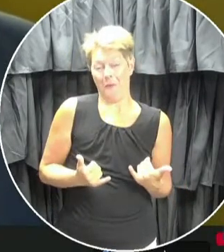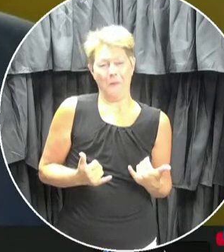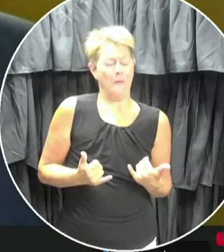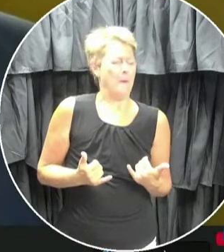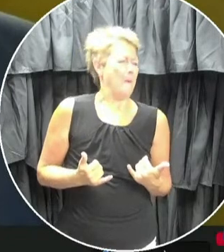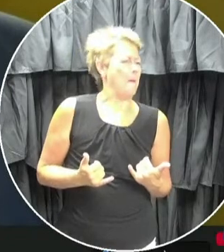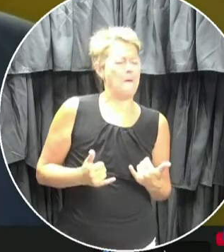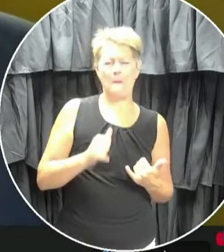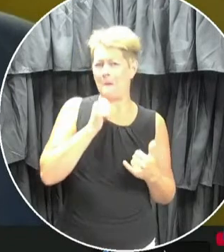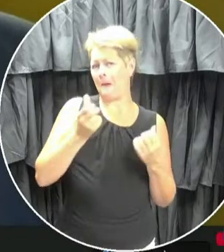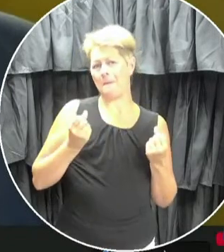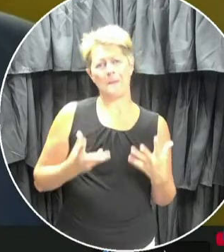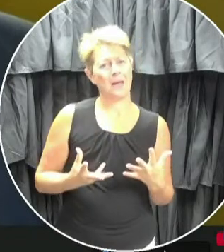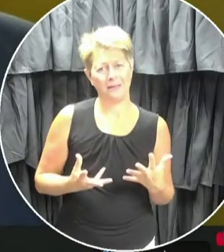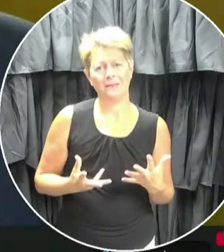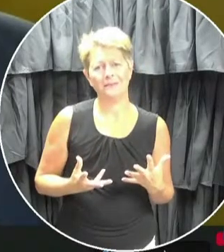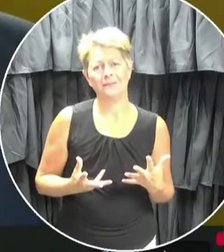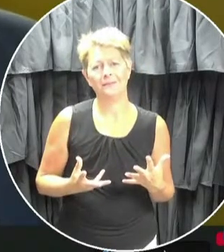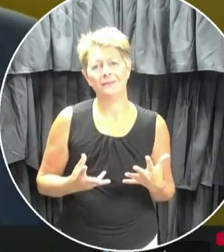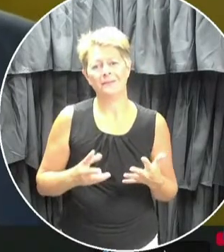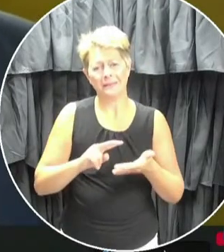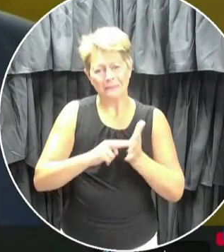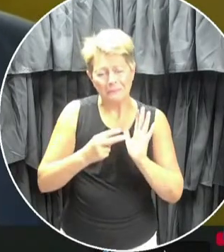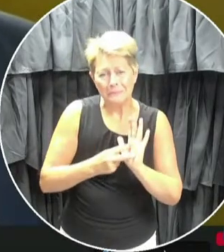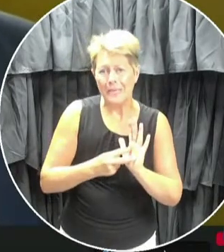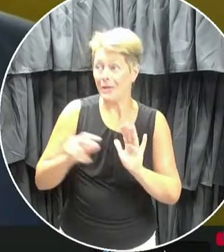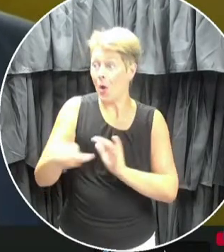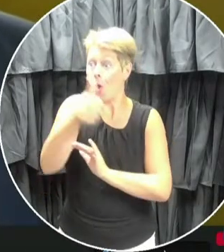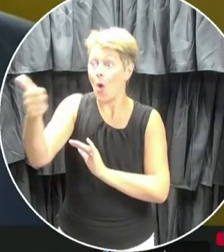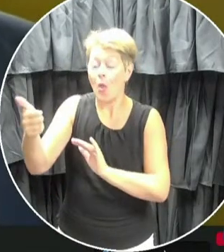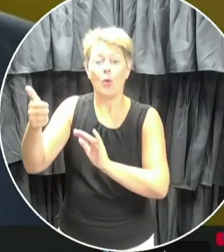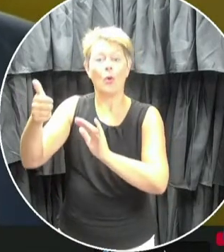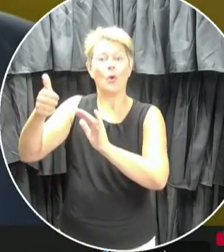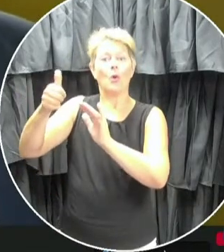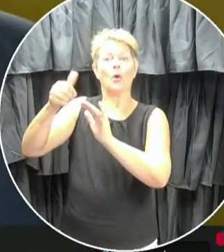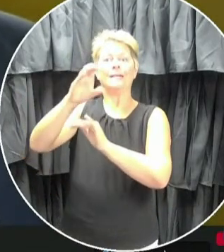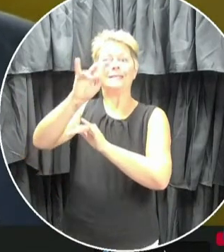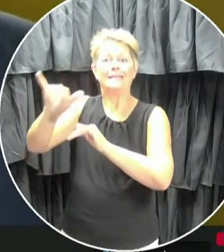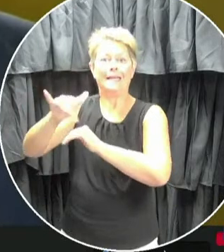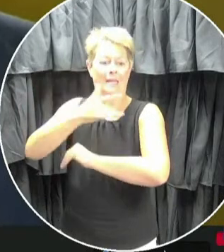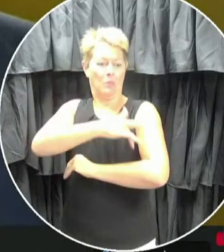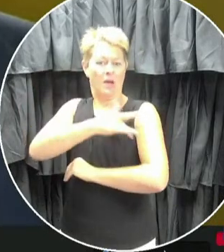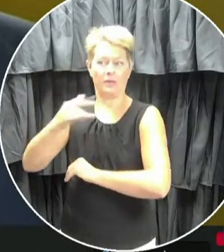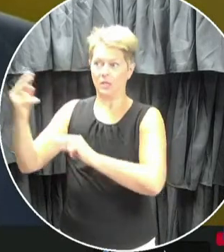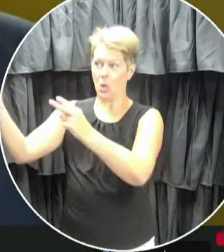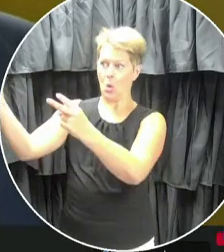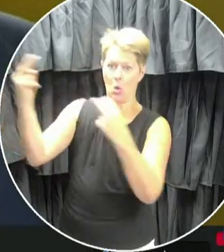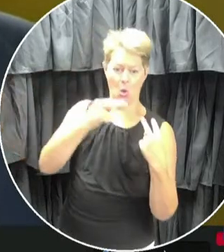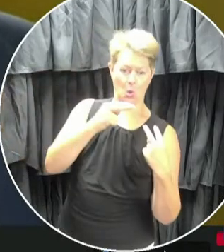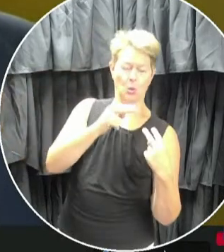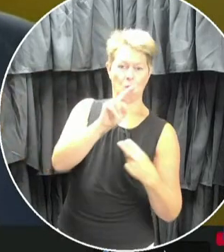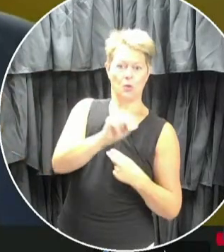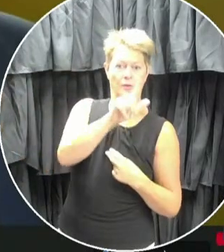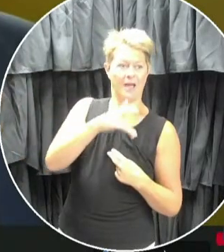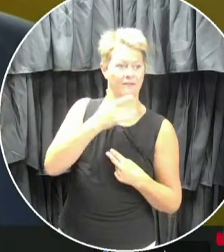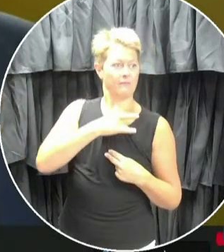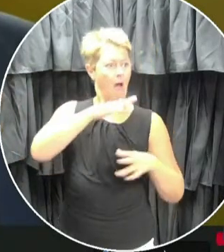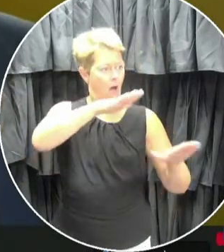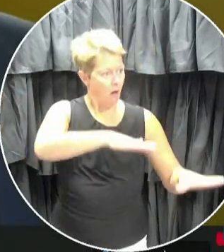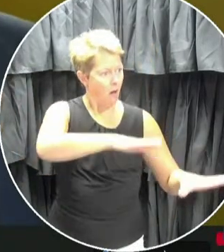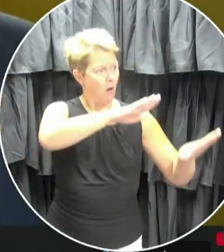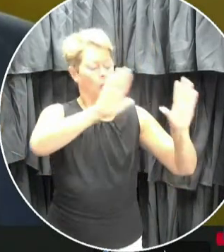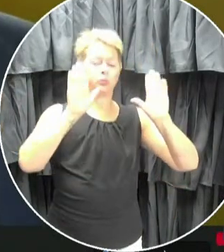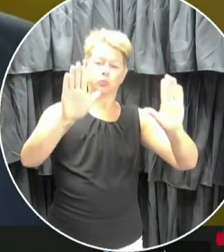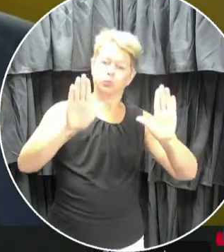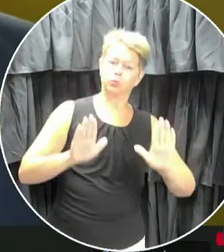we always had to remember that we are in an enviable position compared to many other jurisdictions, and I give Dr. Fitzgerald and her team along with the